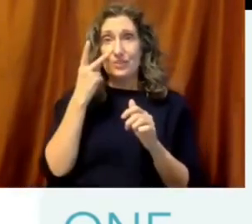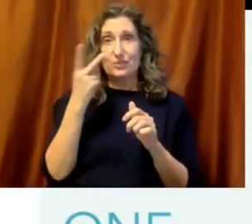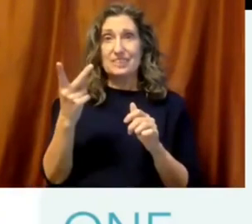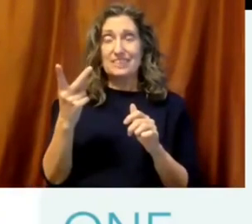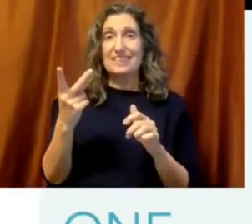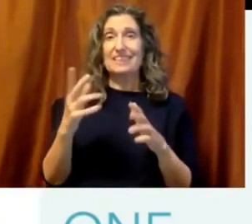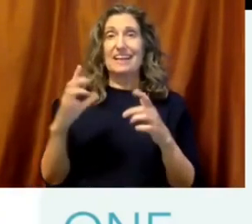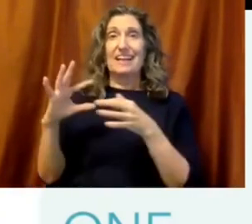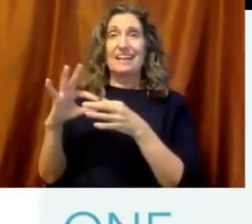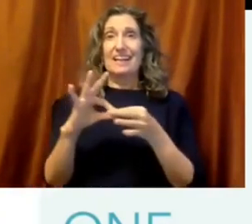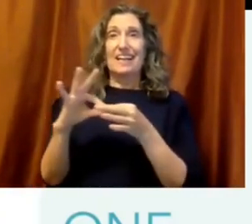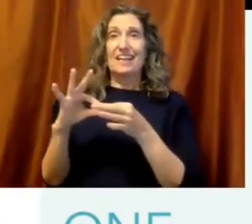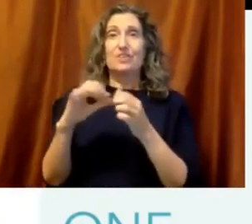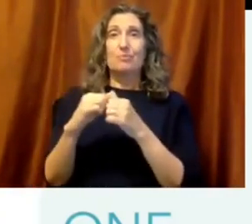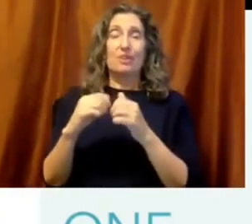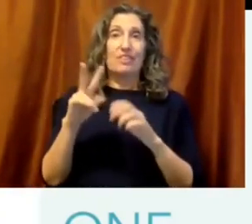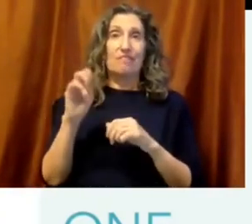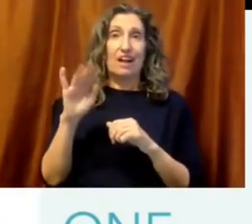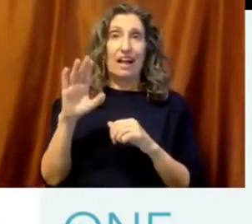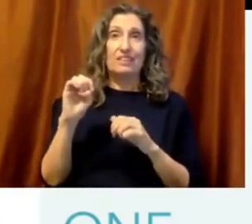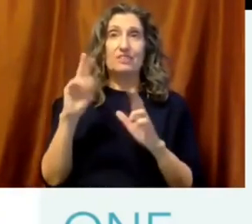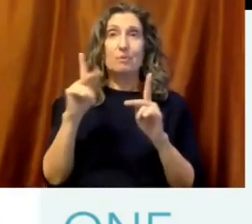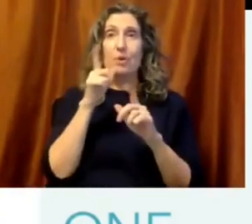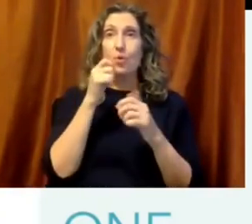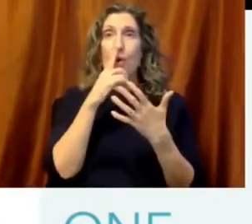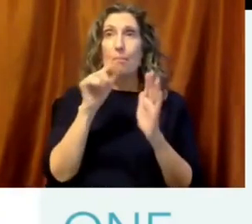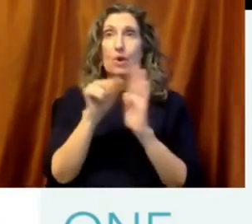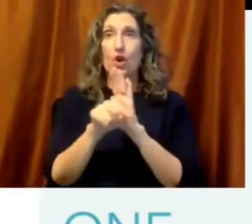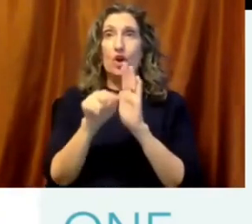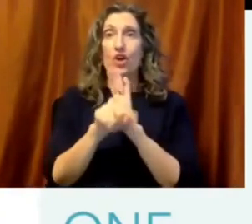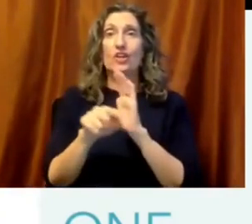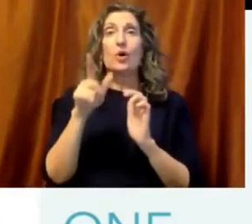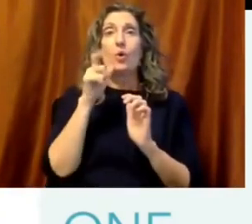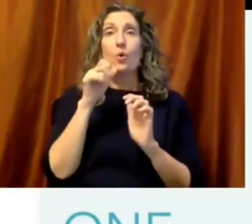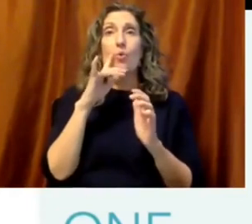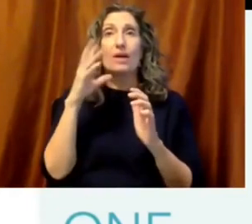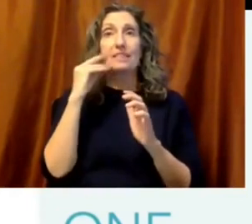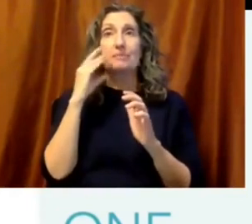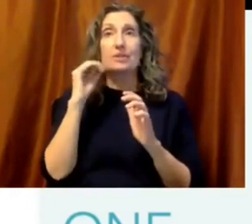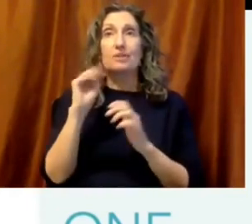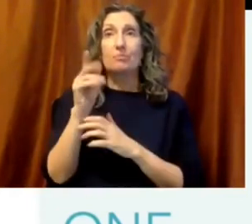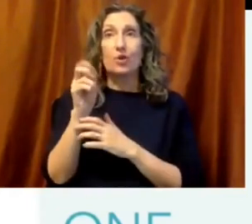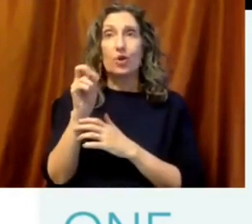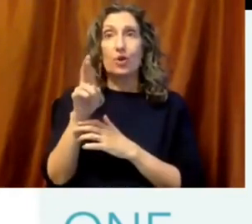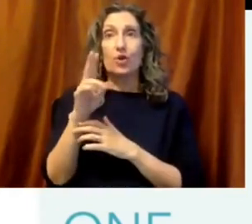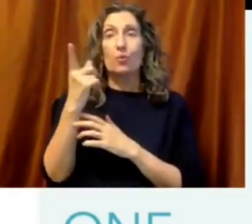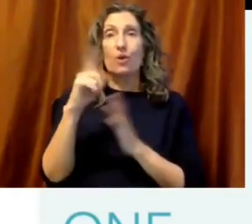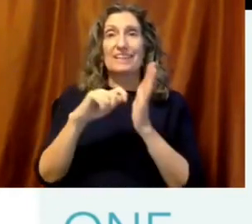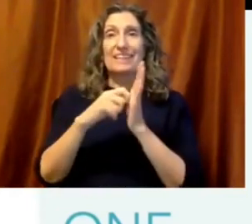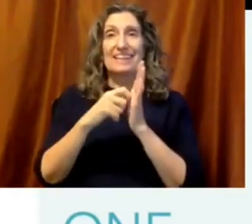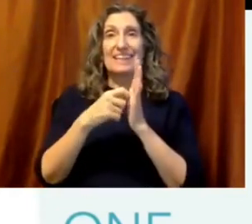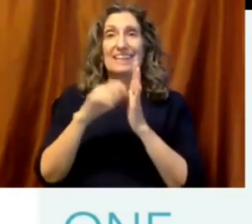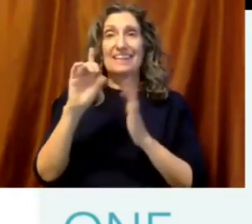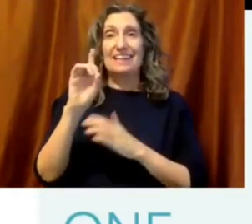typically no kind of, um, college aspirations, maybe to play sports, maybe to, to be in the entertainment industry. And we